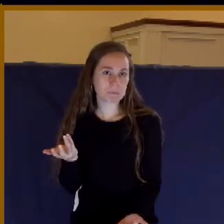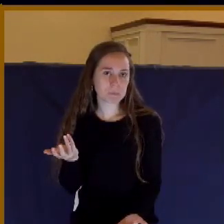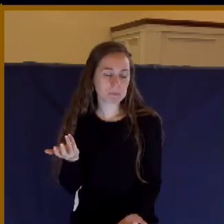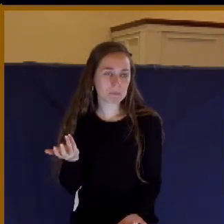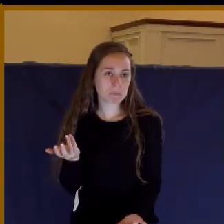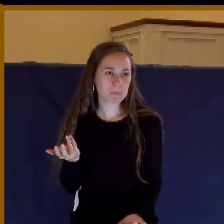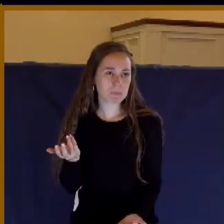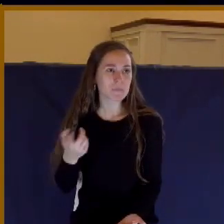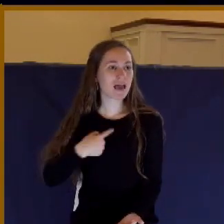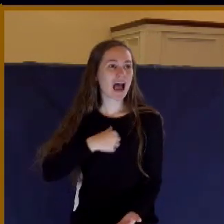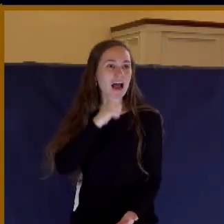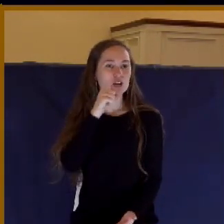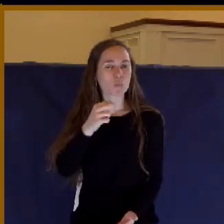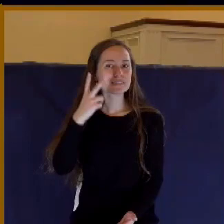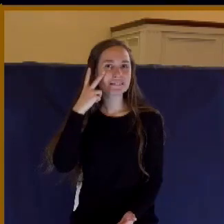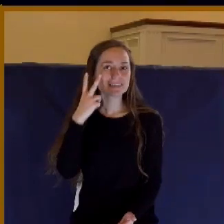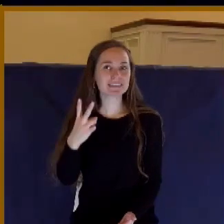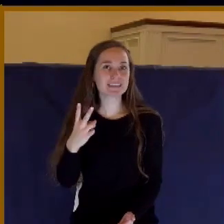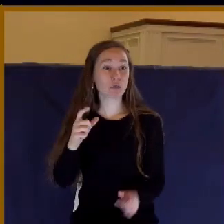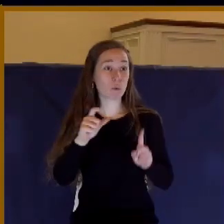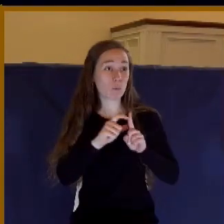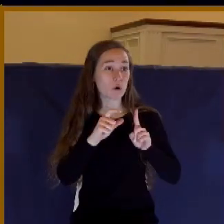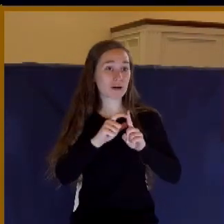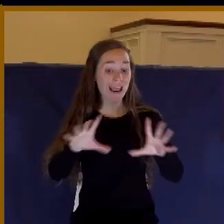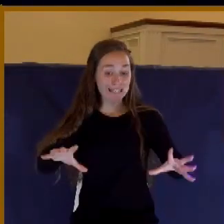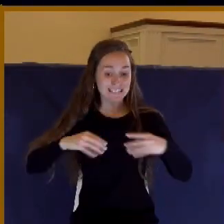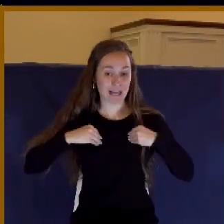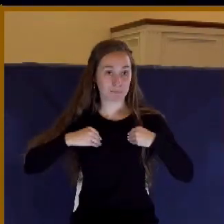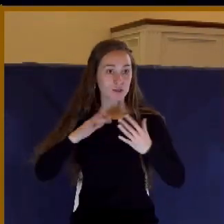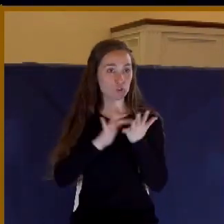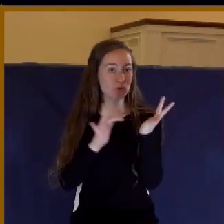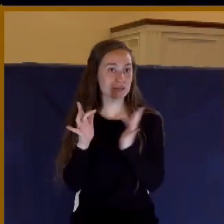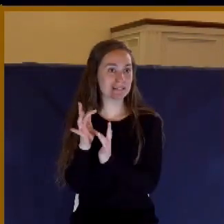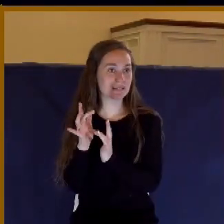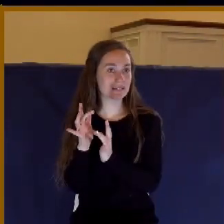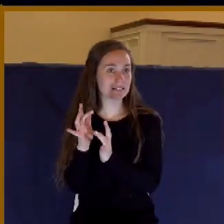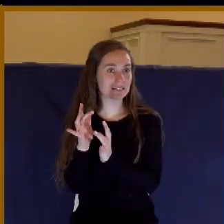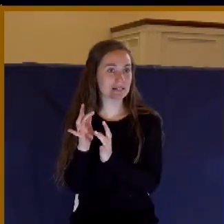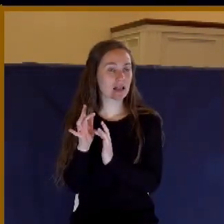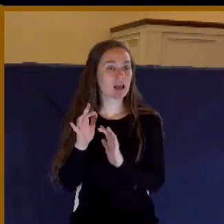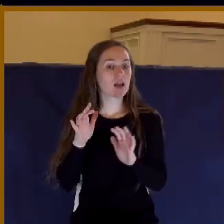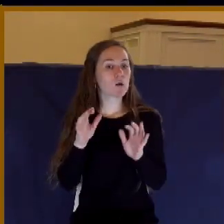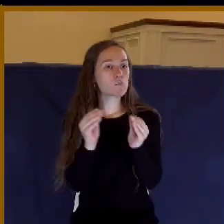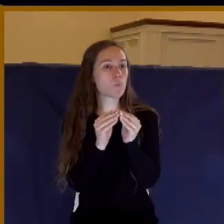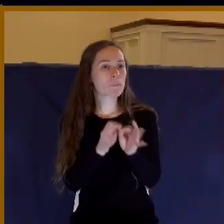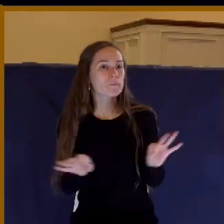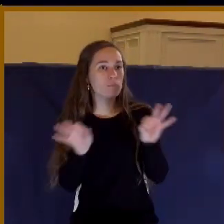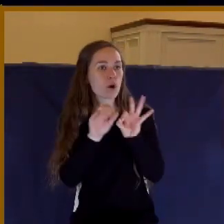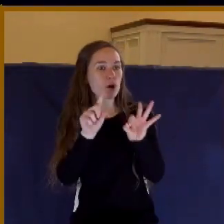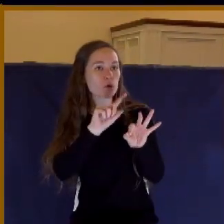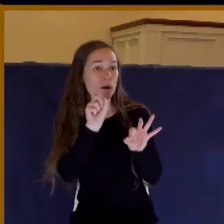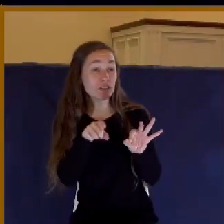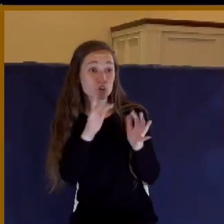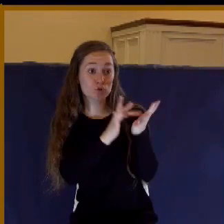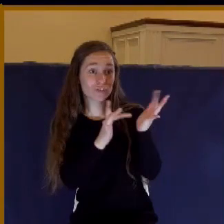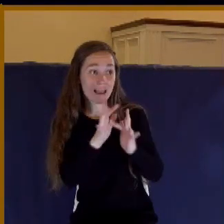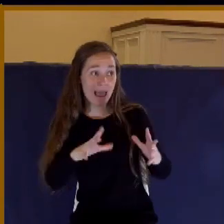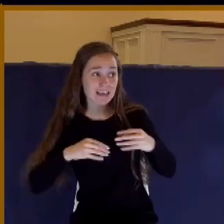fact, I don't even see the terminology accept Jesus. The question is not whether you accept Jesus. The question is whether Jesus accepts you.